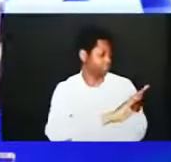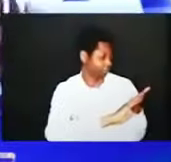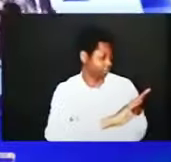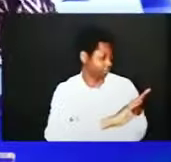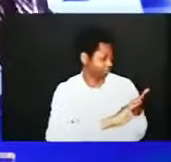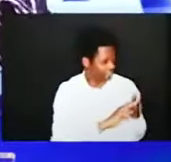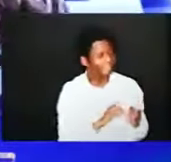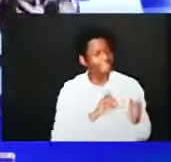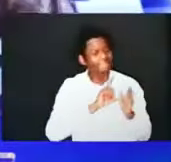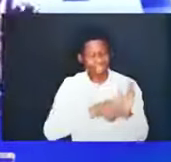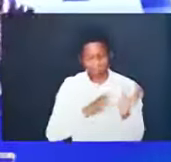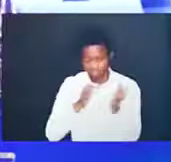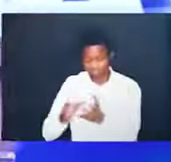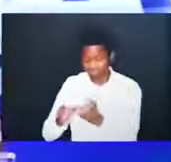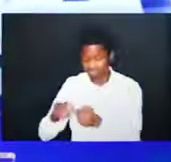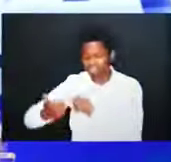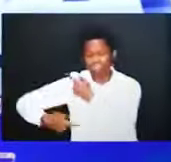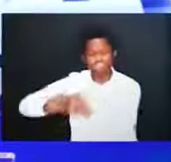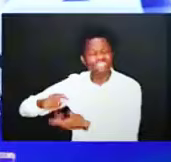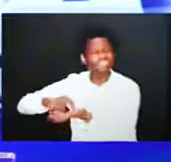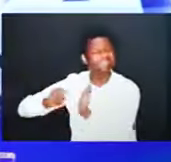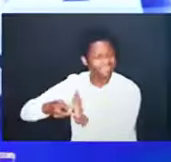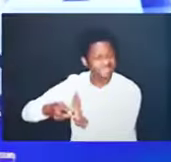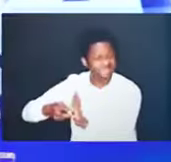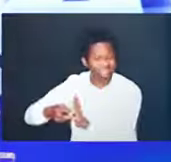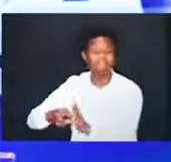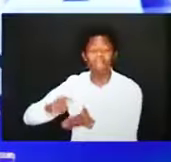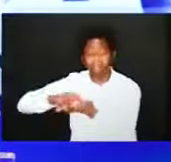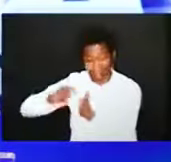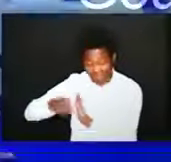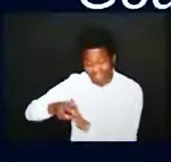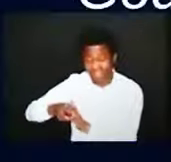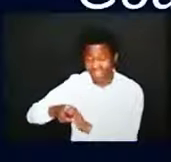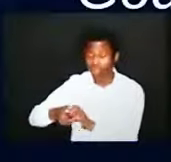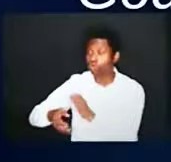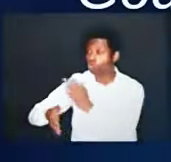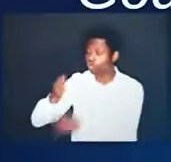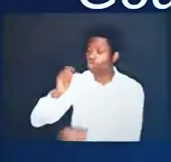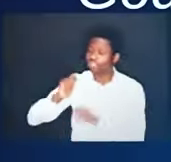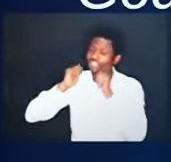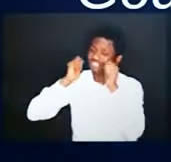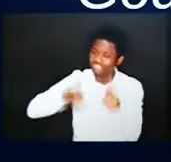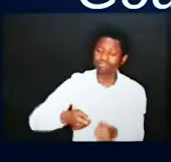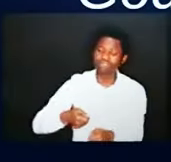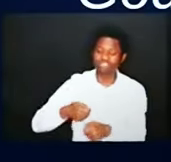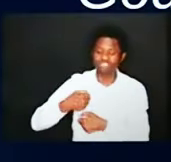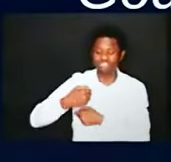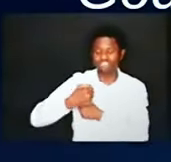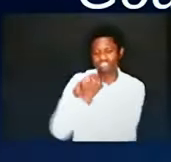but let it sink into your spirit that salvation is a gift of god